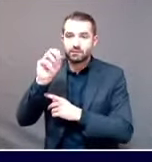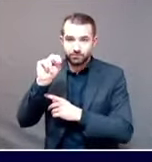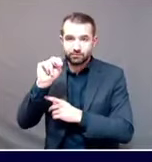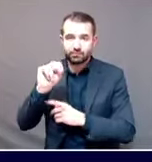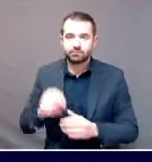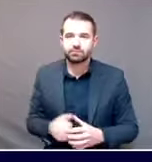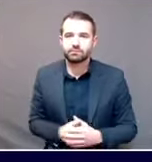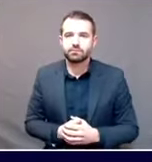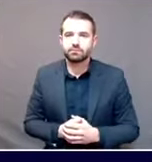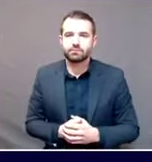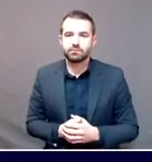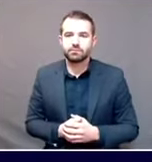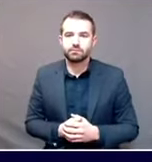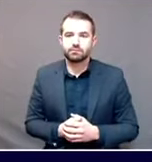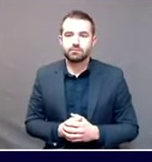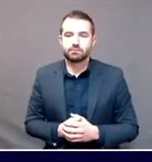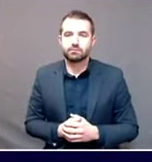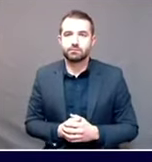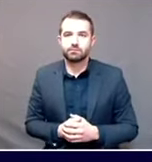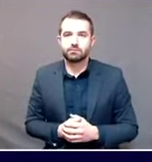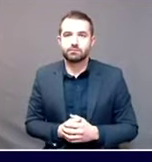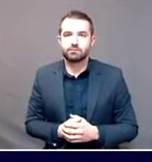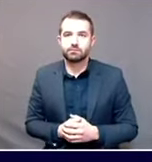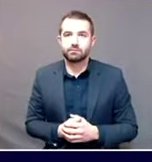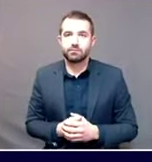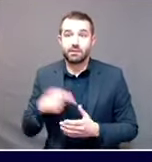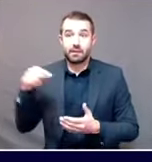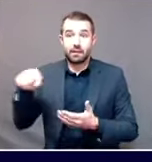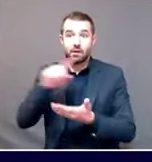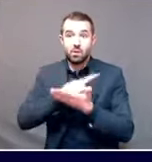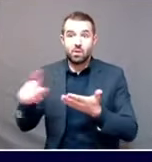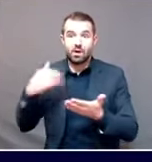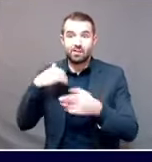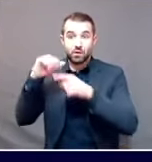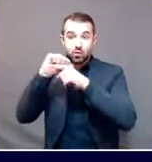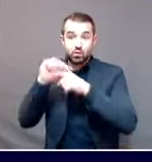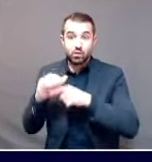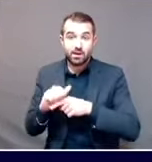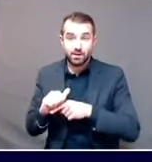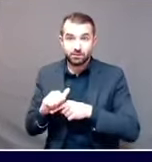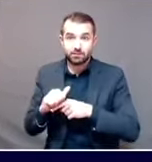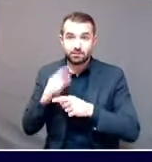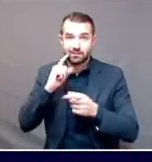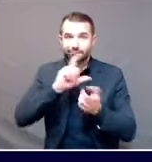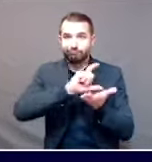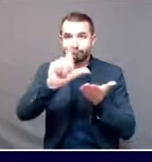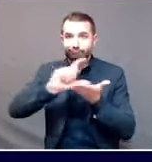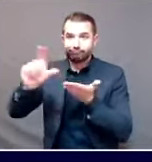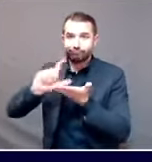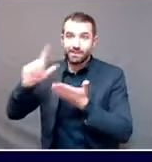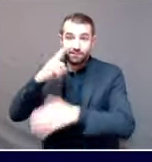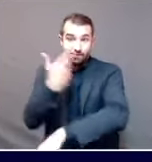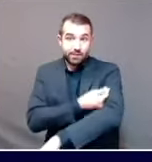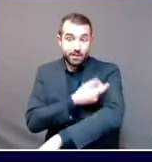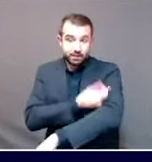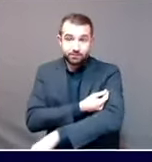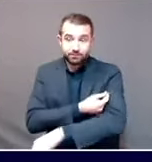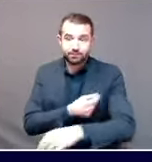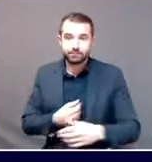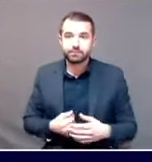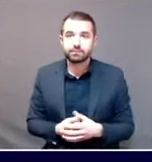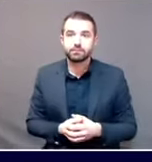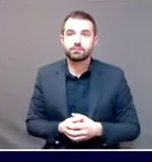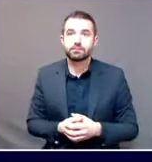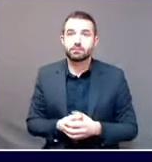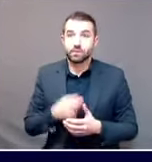run that was done earlier this week? How did that go? And did it bring up anything that maybe showed changes needed to be made? And then just one